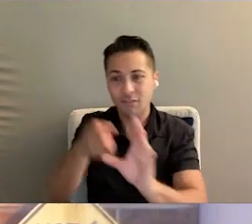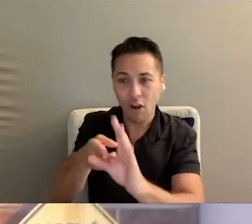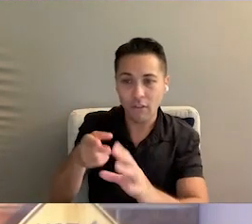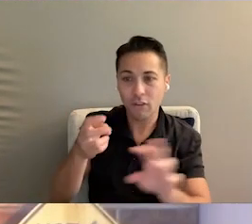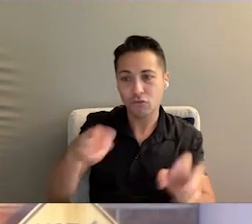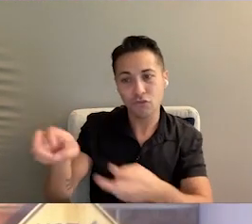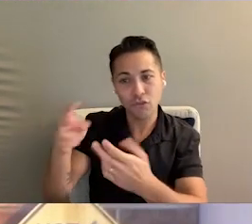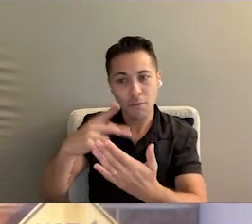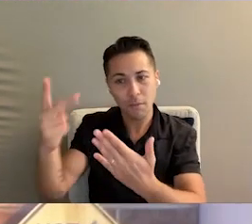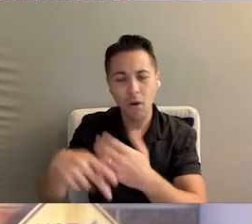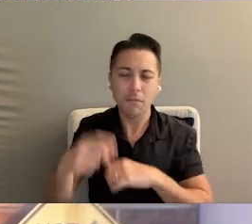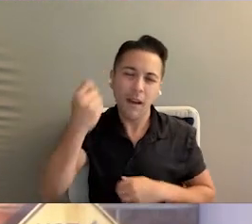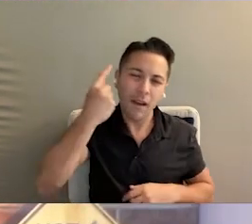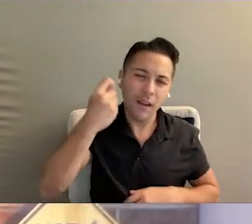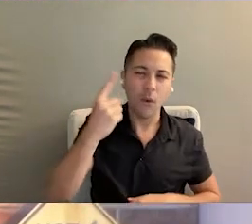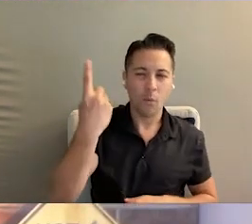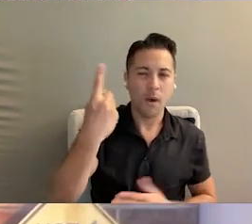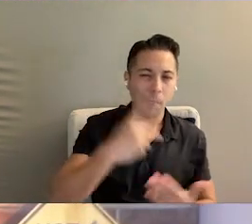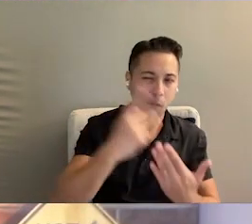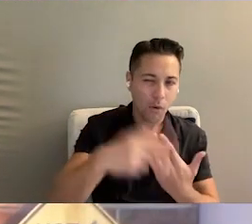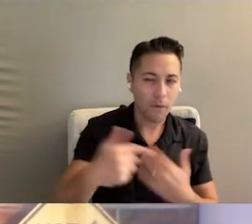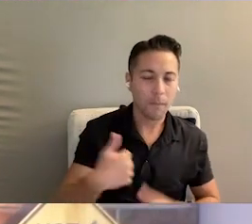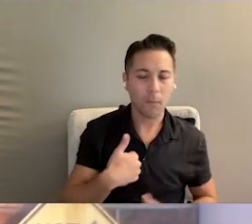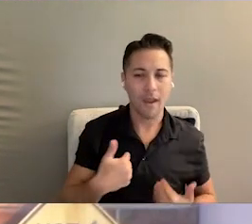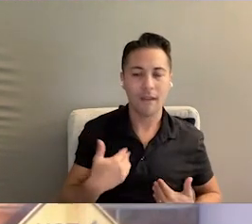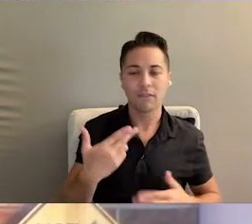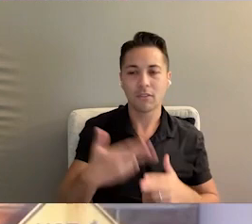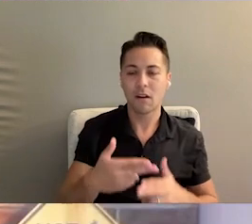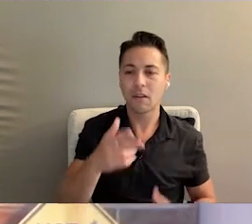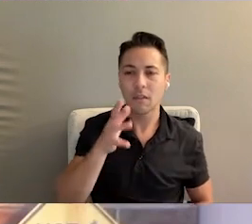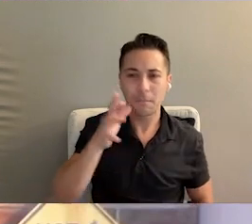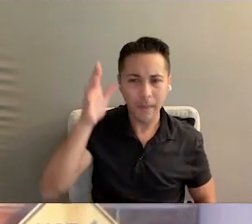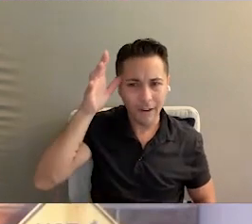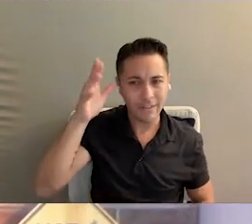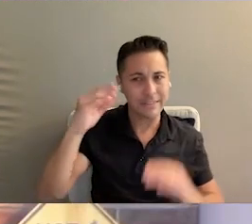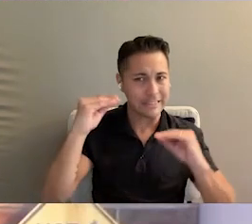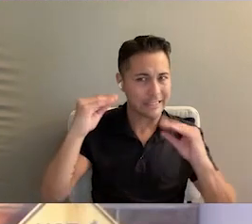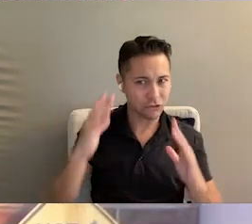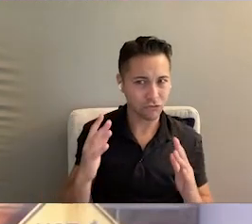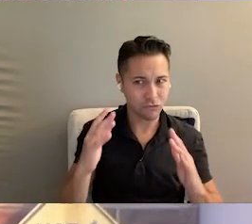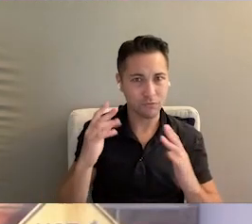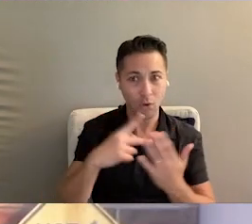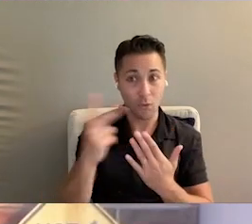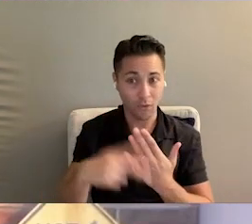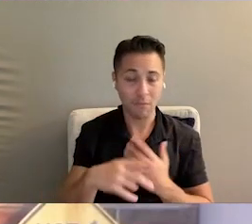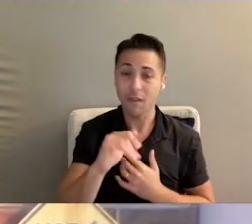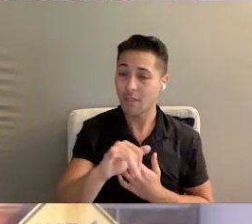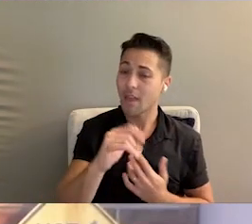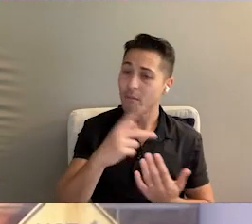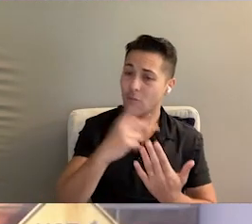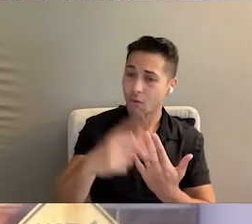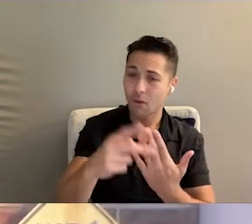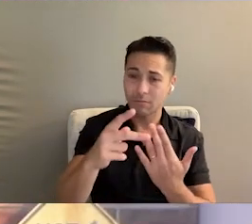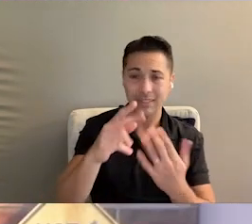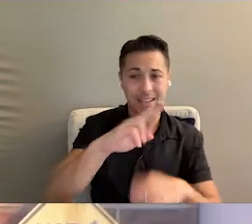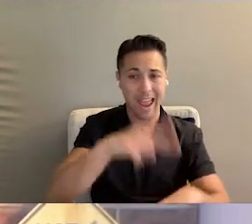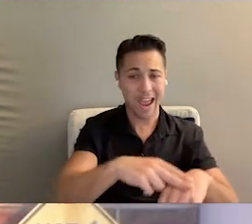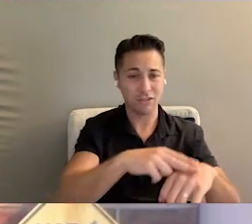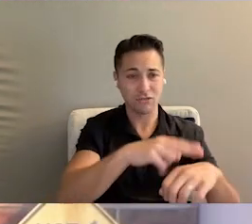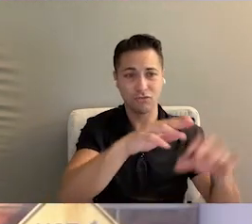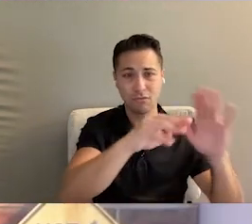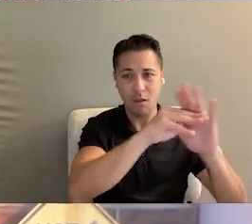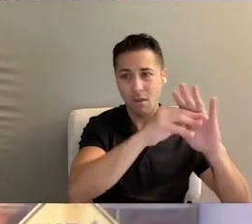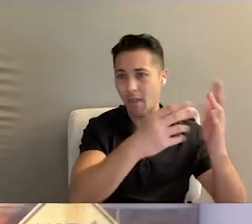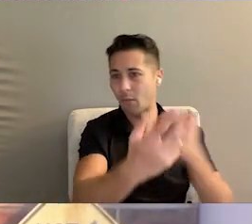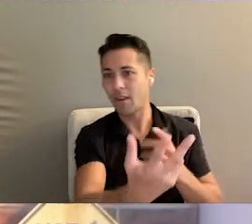our transition programs. But one program in particular that we operate is called the Parents as Teachers program. And so that program is a national model that we